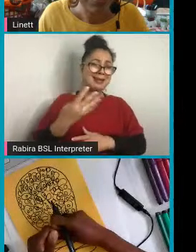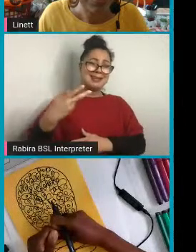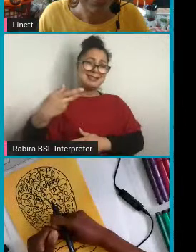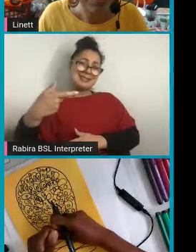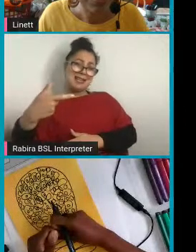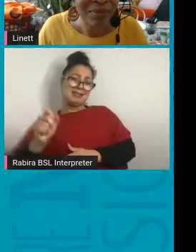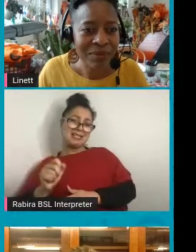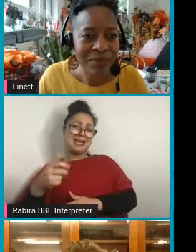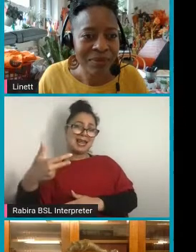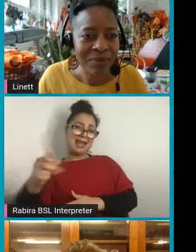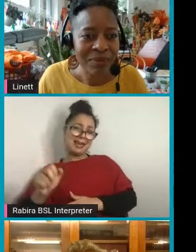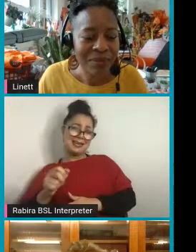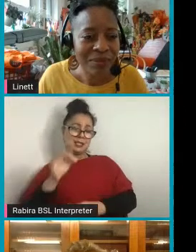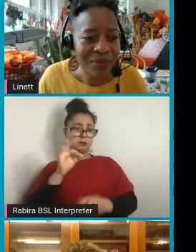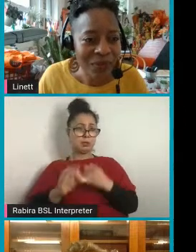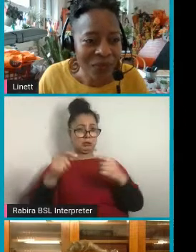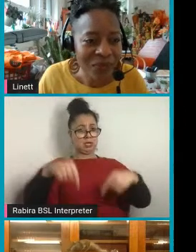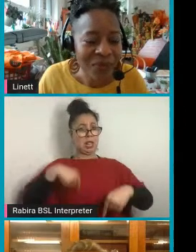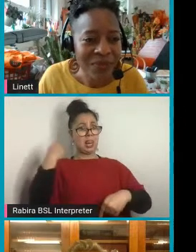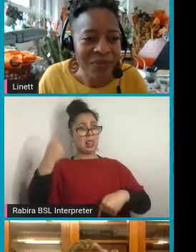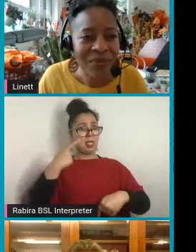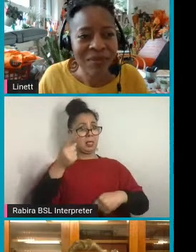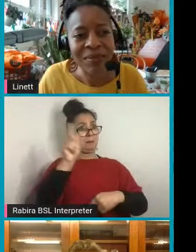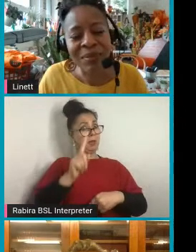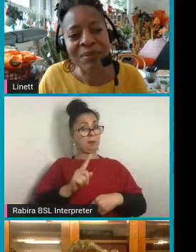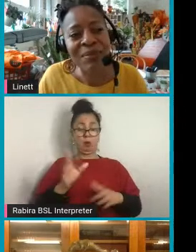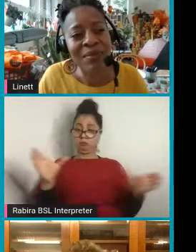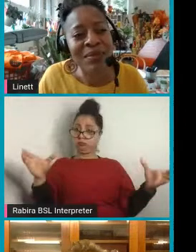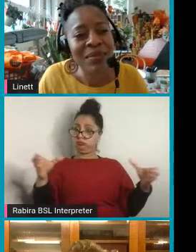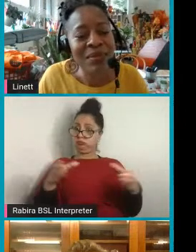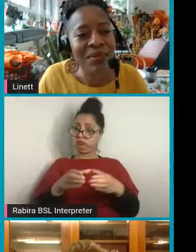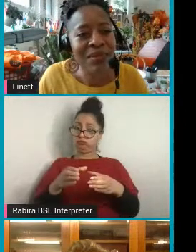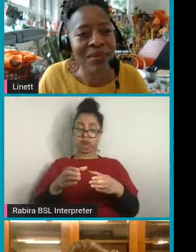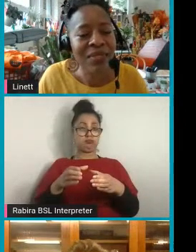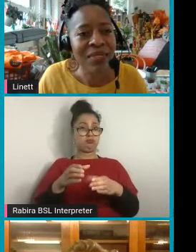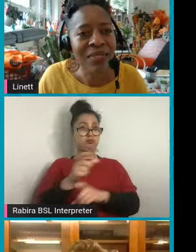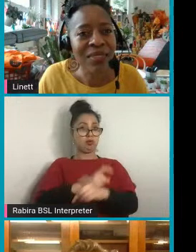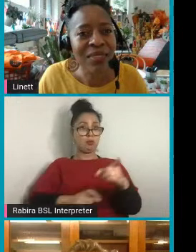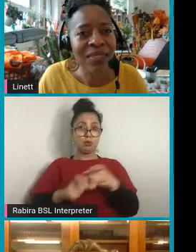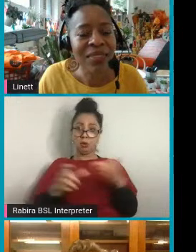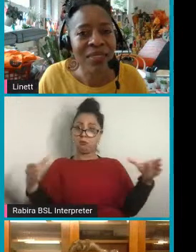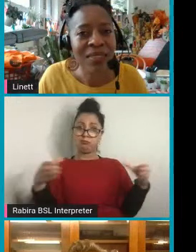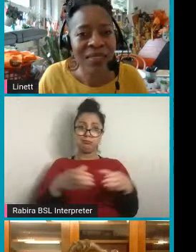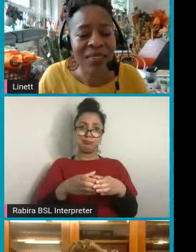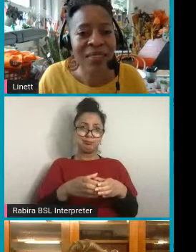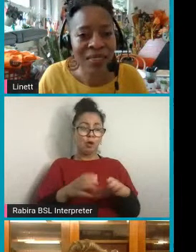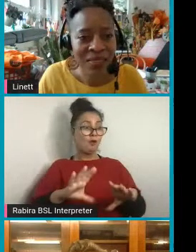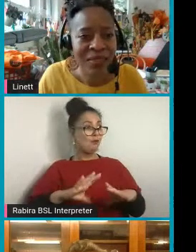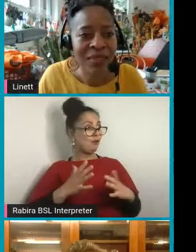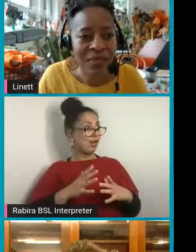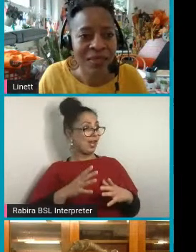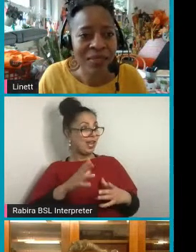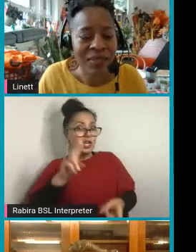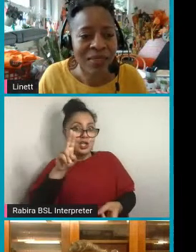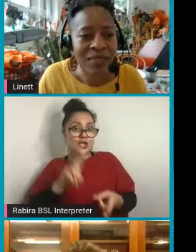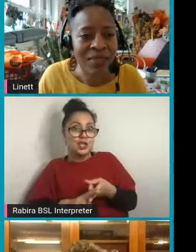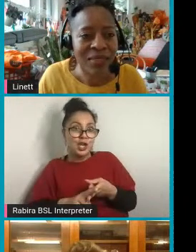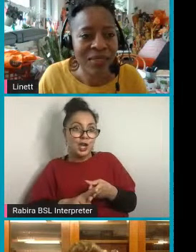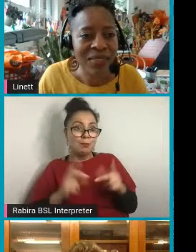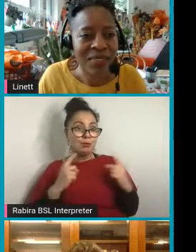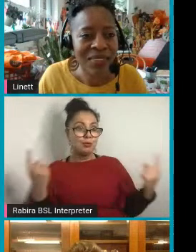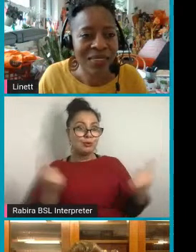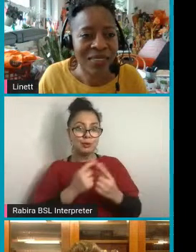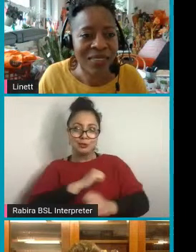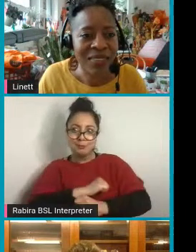especially in London. And people came together for sort of free and cheap studio space and to share